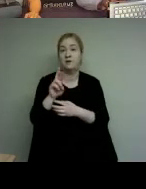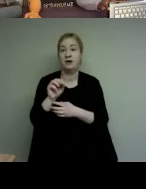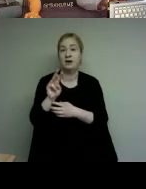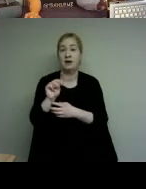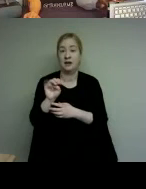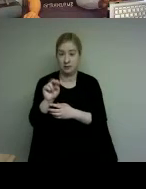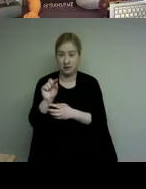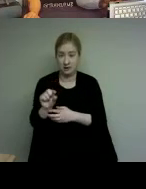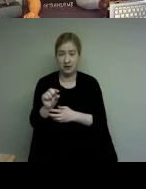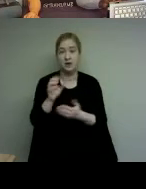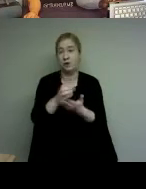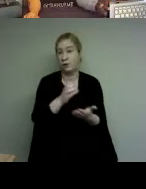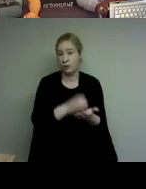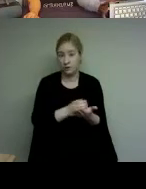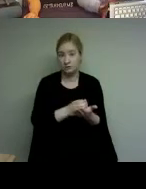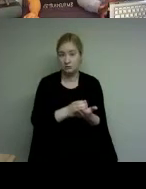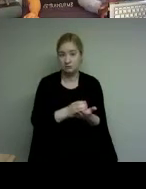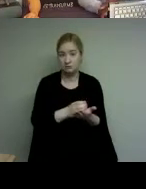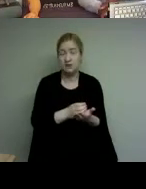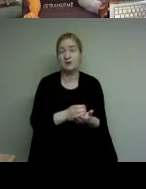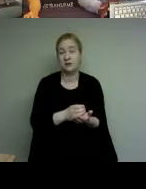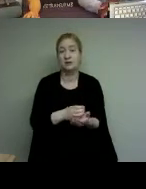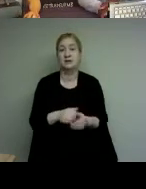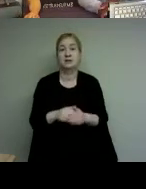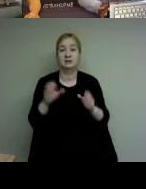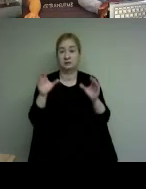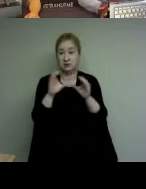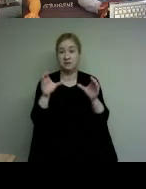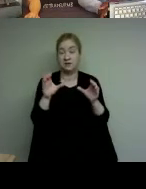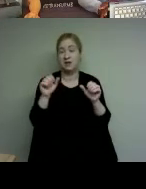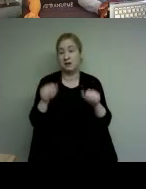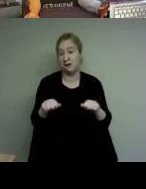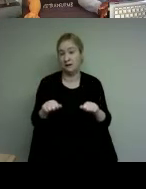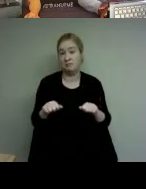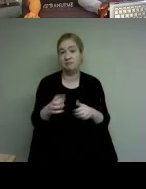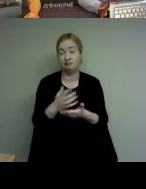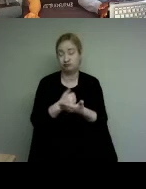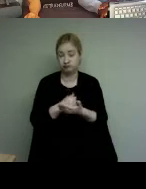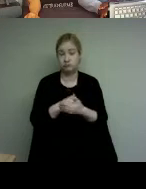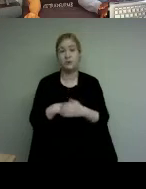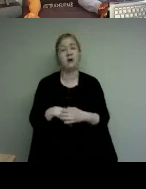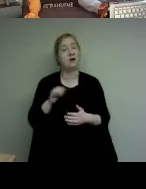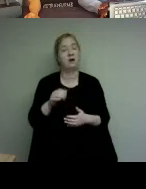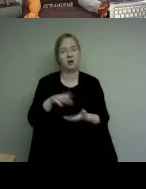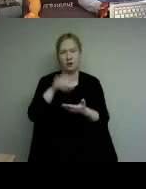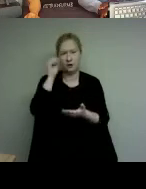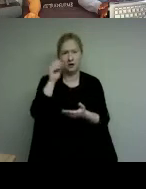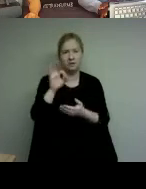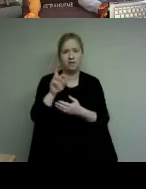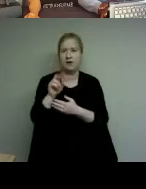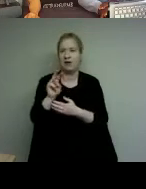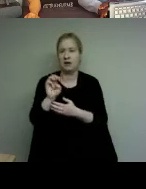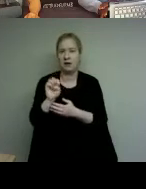in the communities to earn a framing certificate students to to frame and build a home which is also